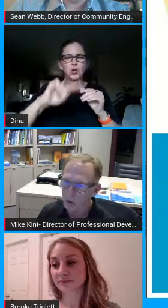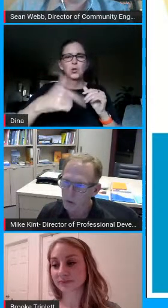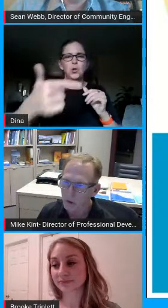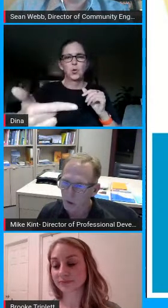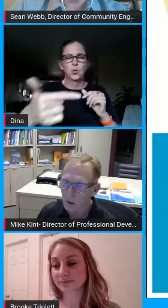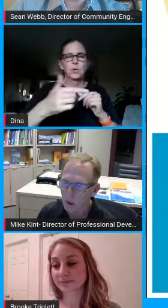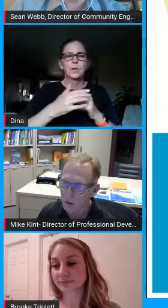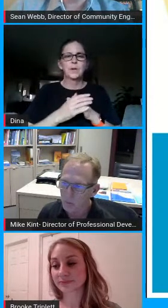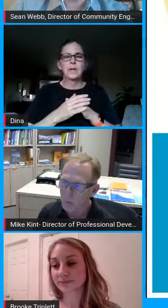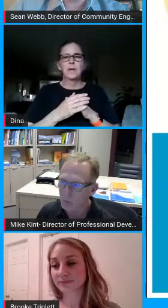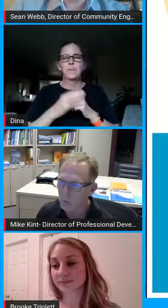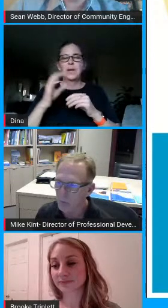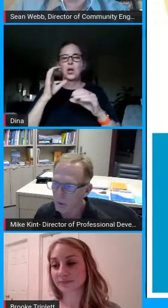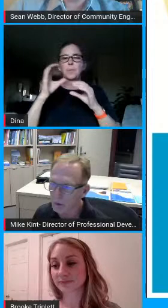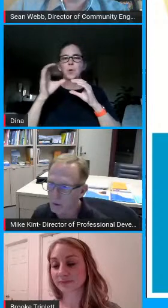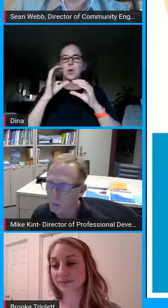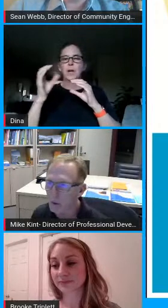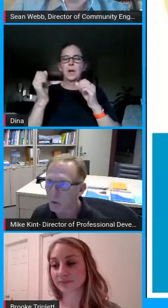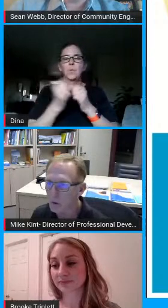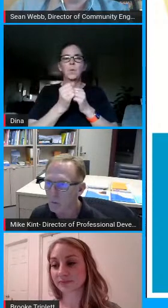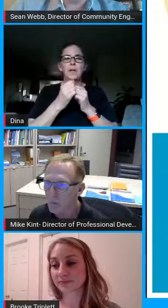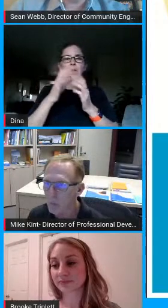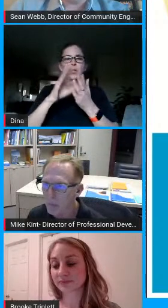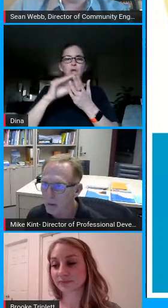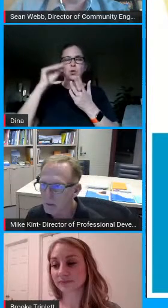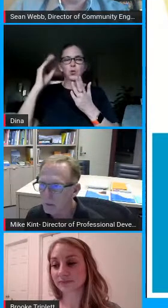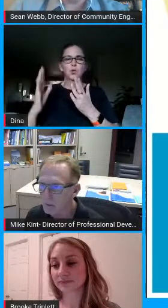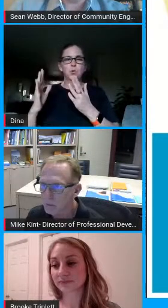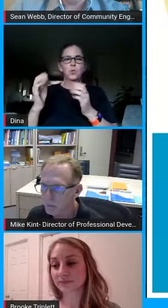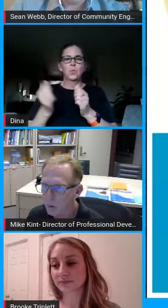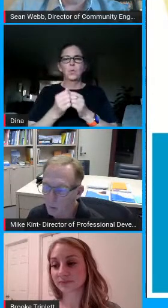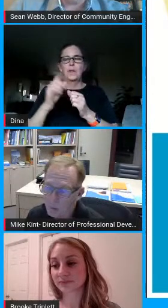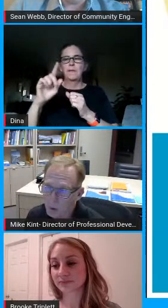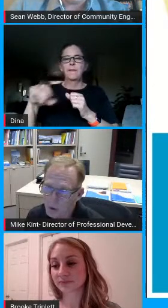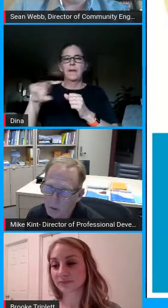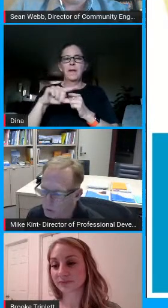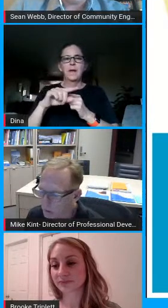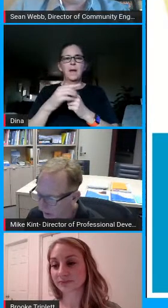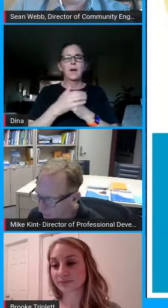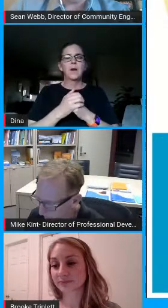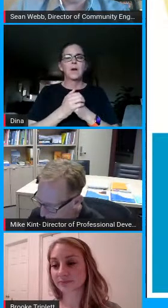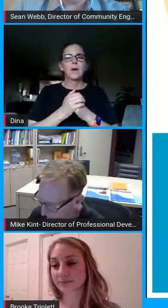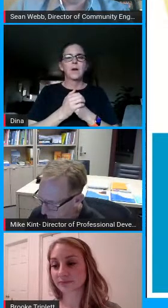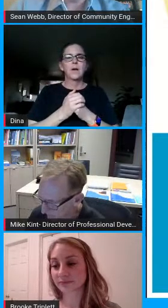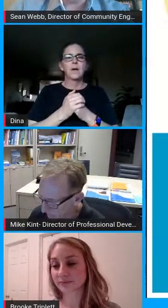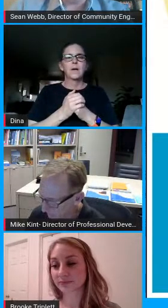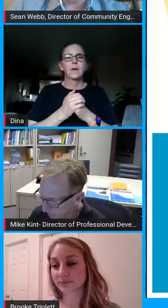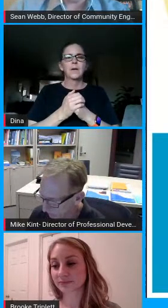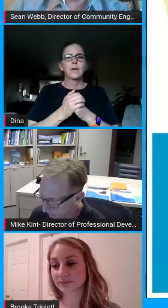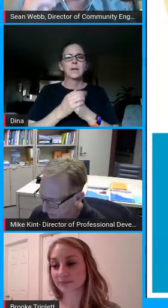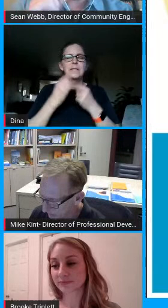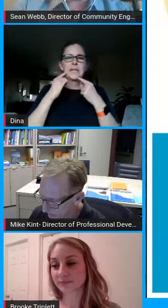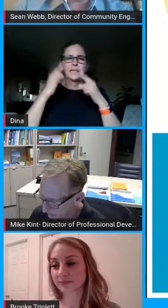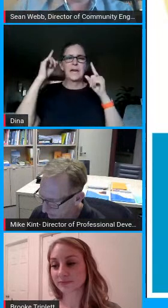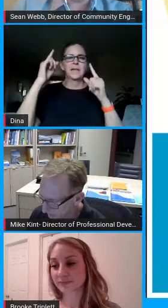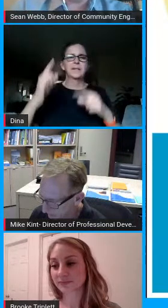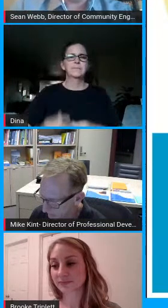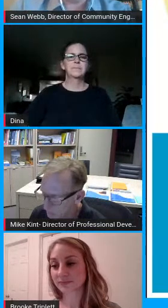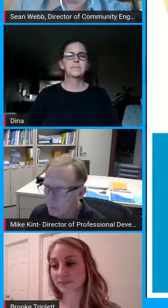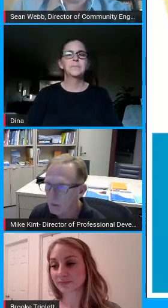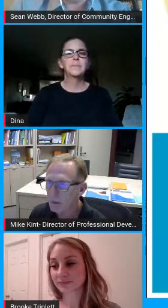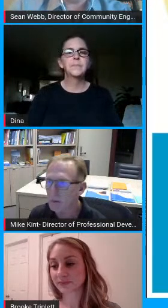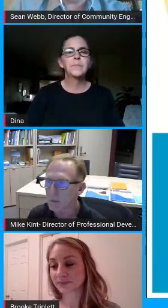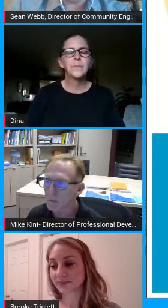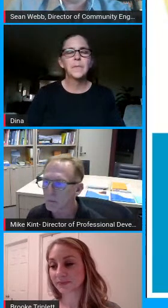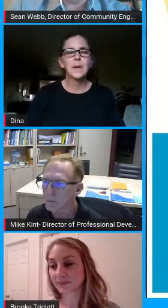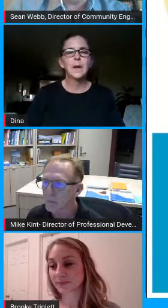to the student um via their emails okay perfect and then i yeah and i did get uh some